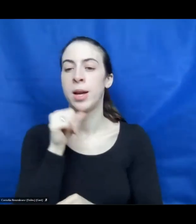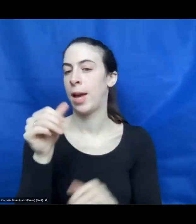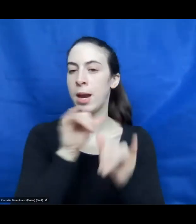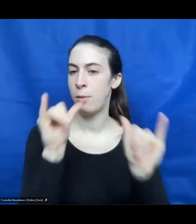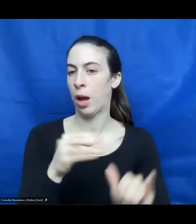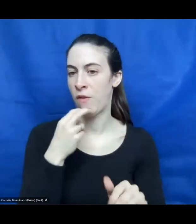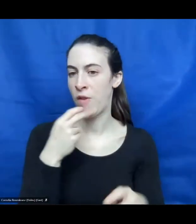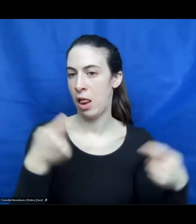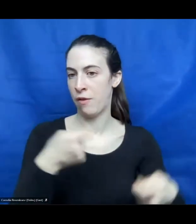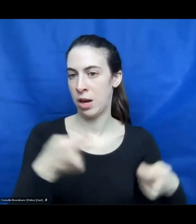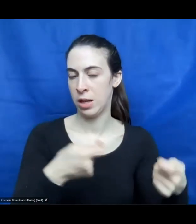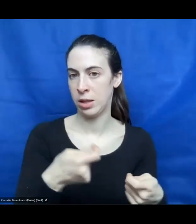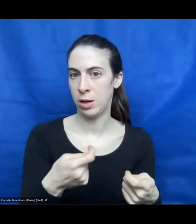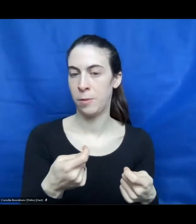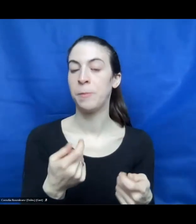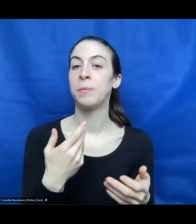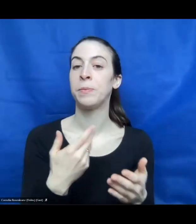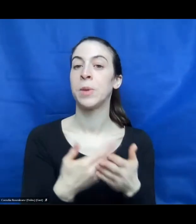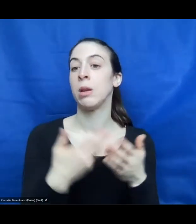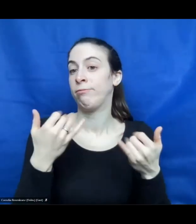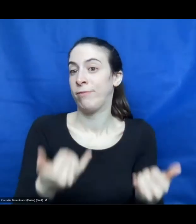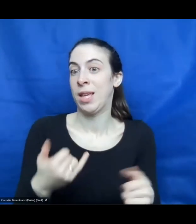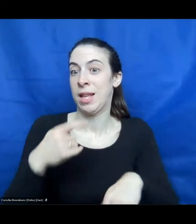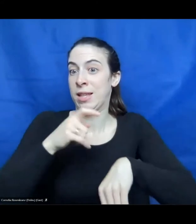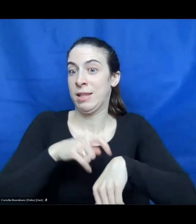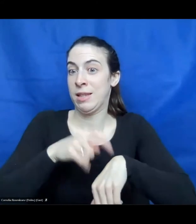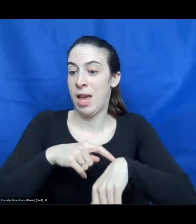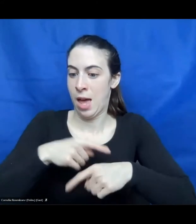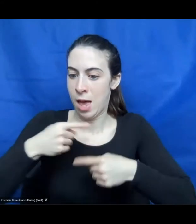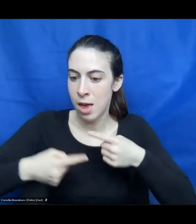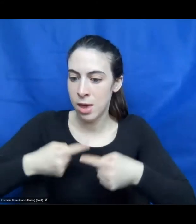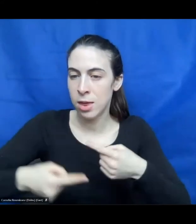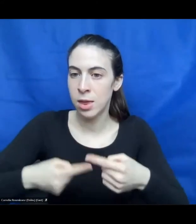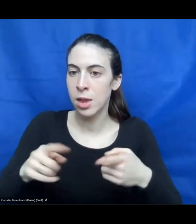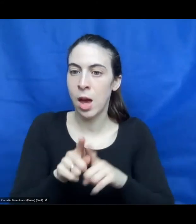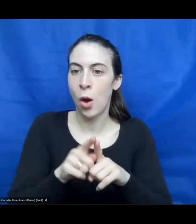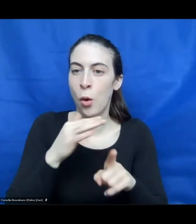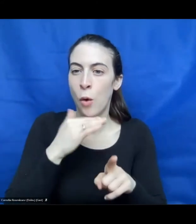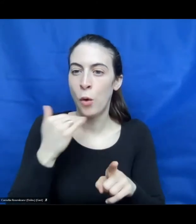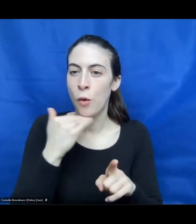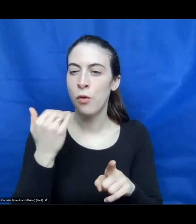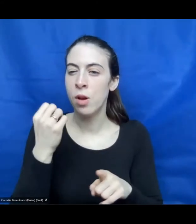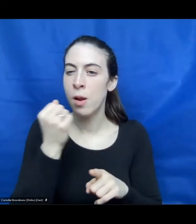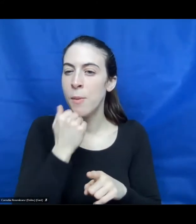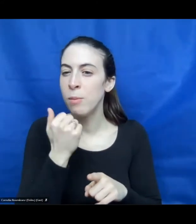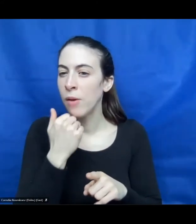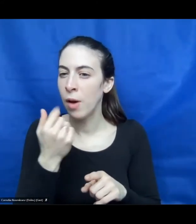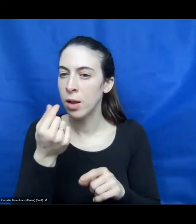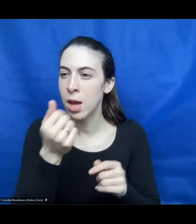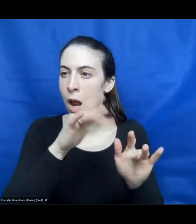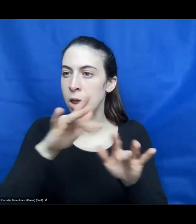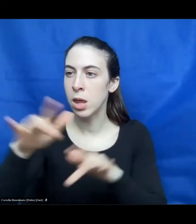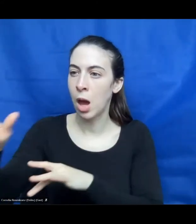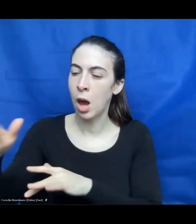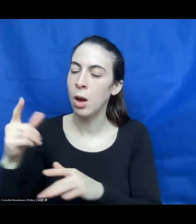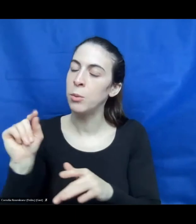but we live in an age where there is also a lot of private money out there. So, we started